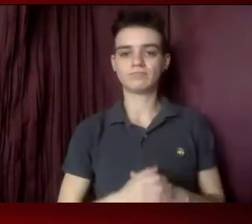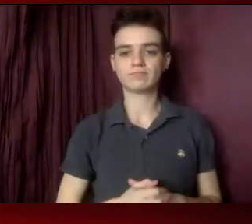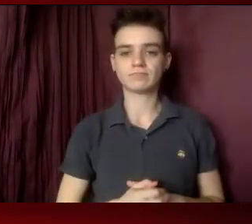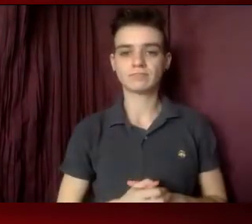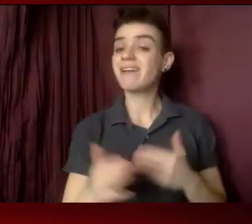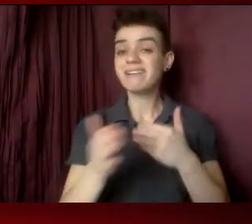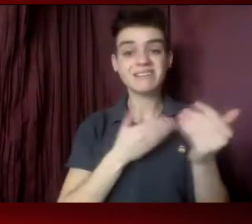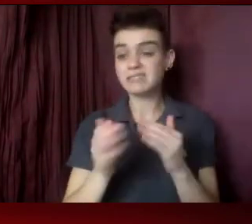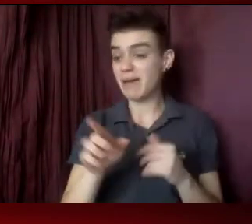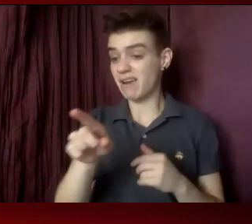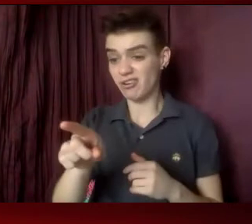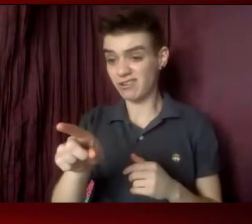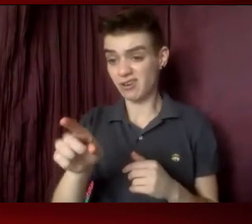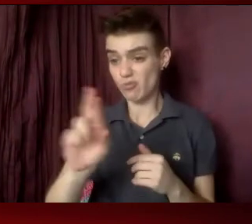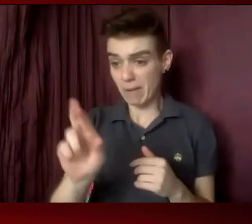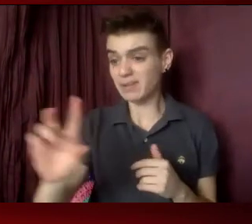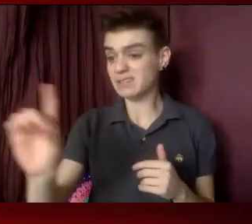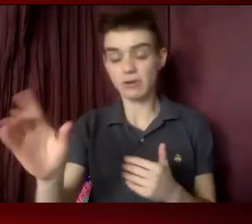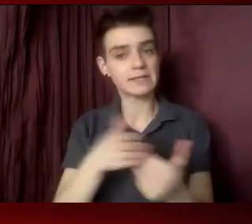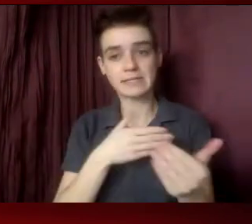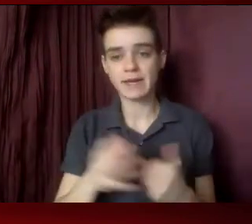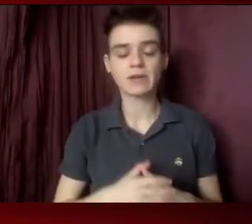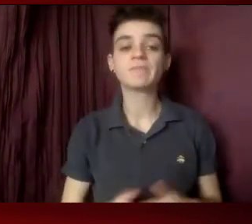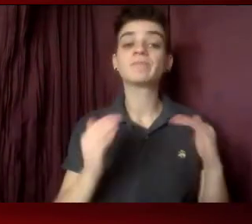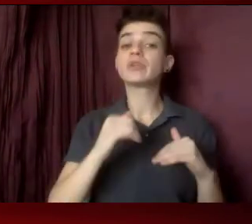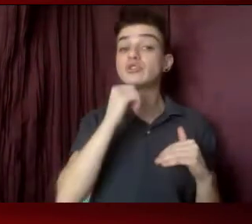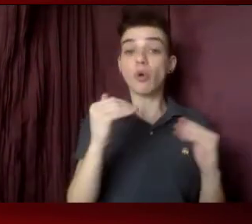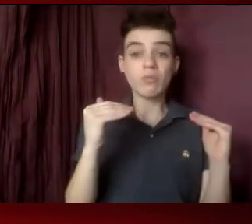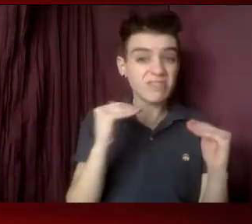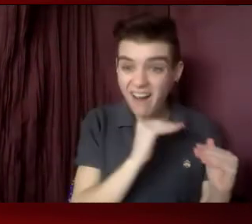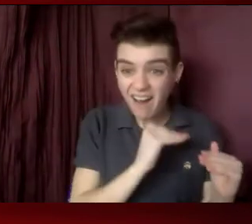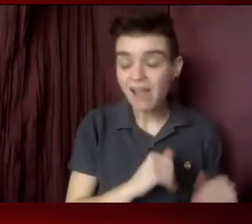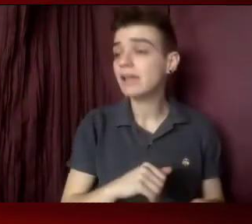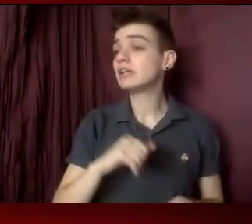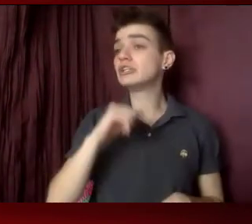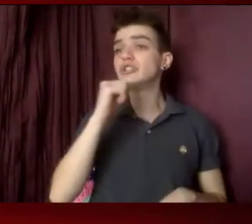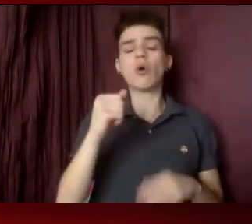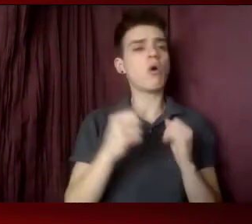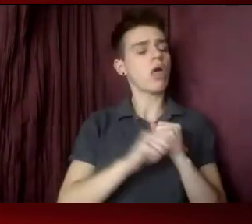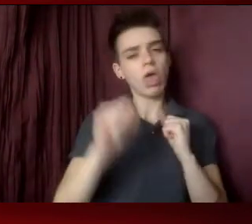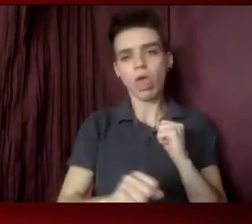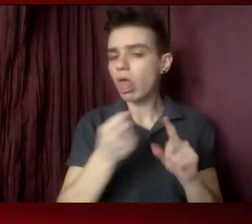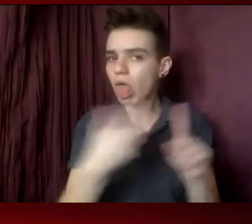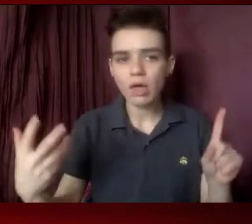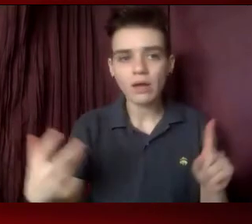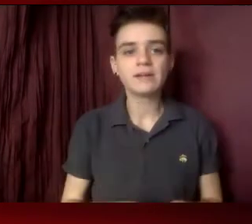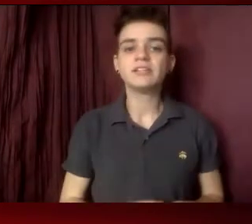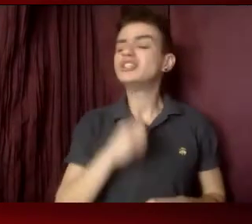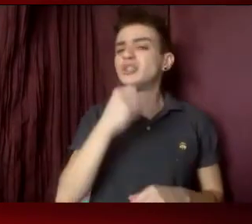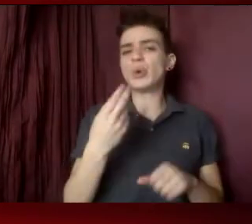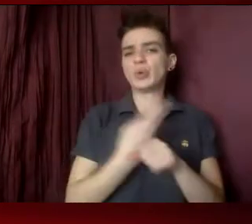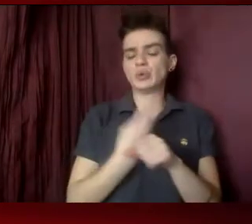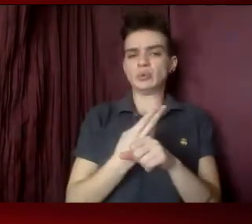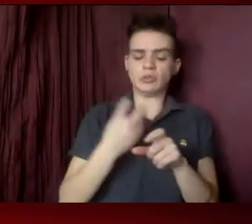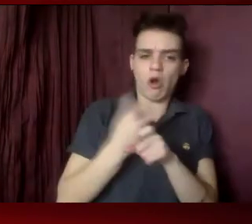what party they're from. Don't lie, don't exaggerate, don't use jargon, or give inaccurate information.